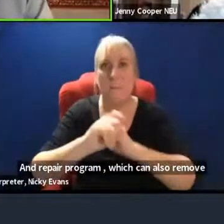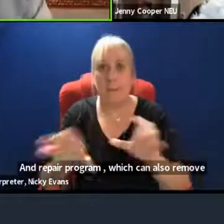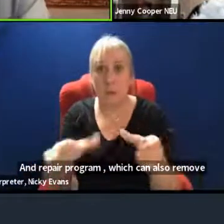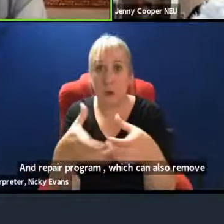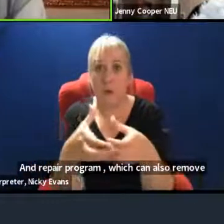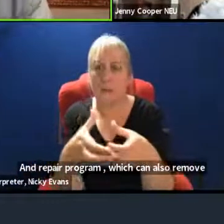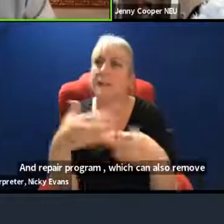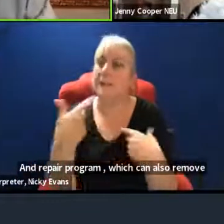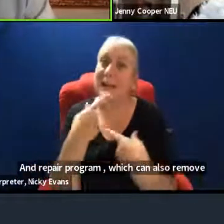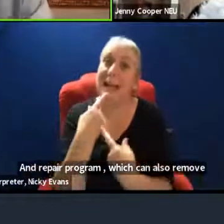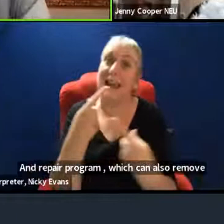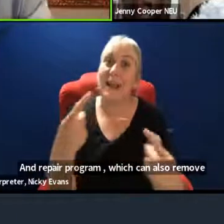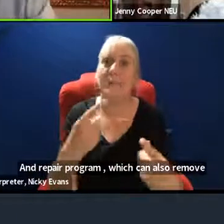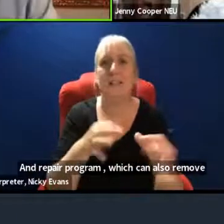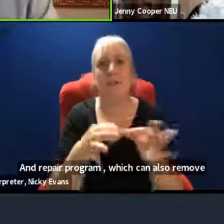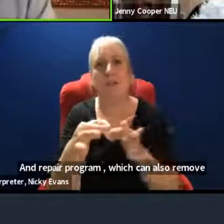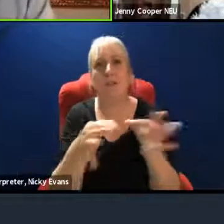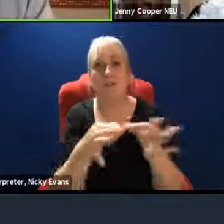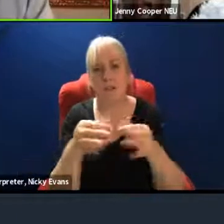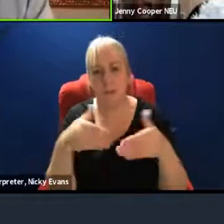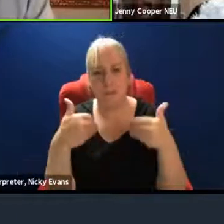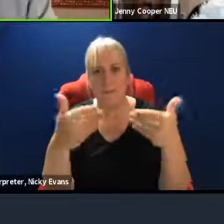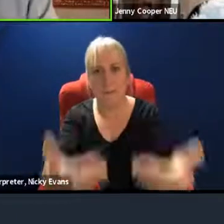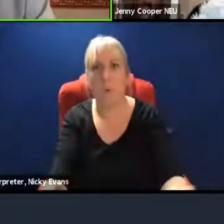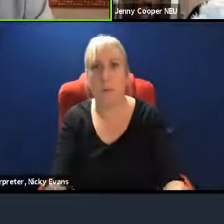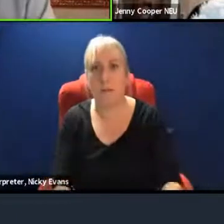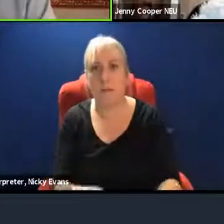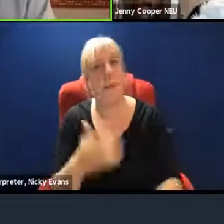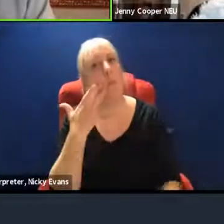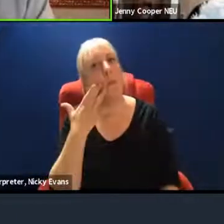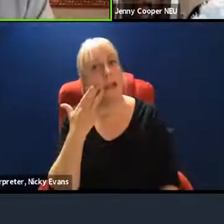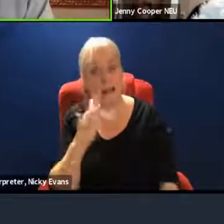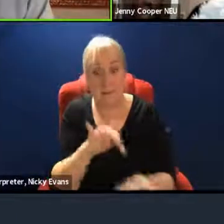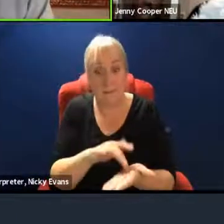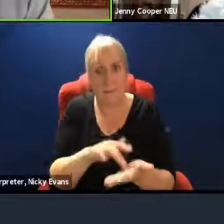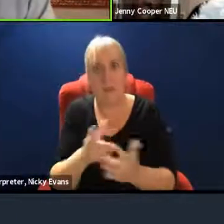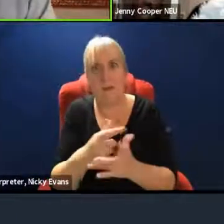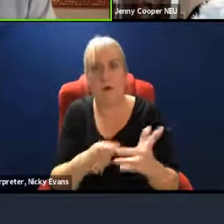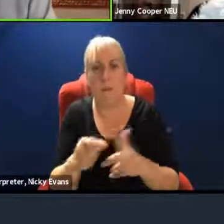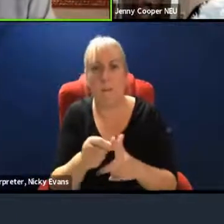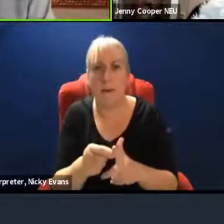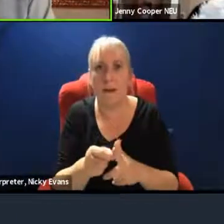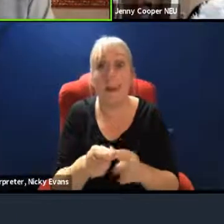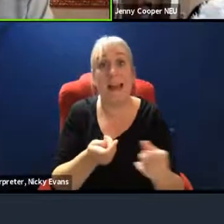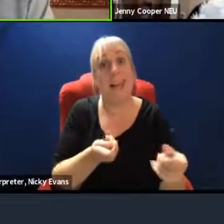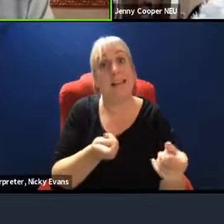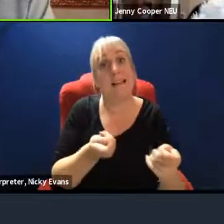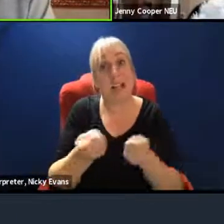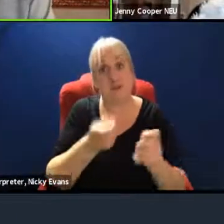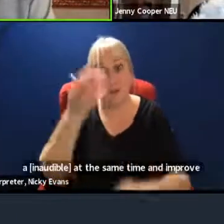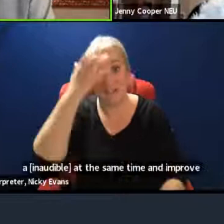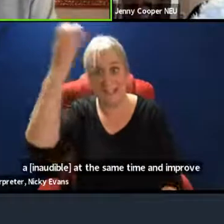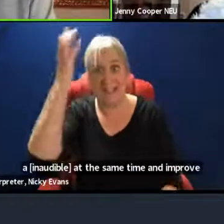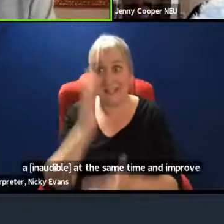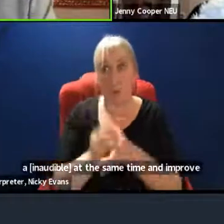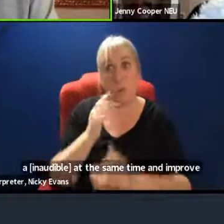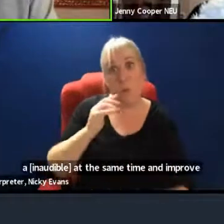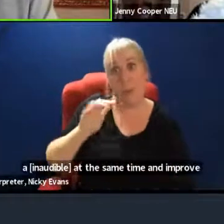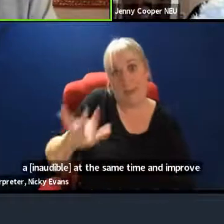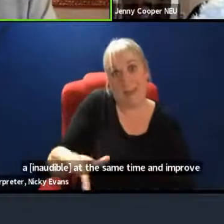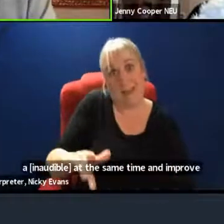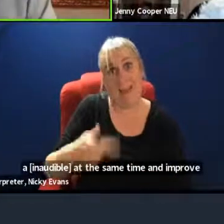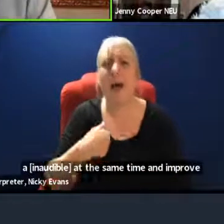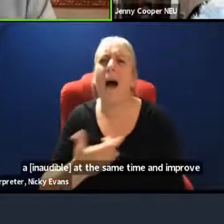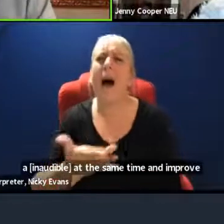strategy going forward on Friday of next week in the middle of the COP. The Secretary of State will be there. I would really like to be able to do some